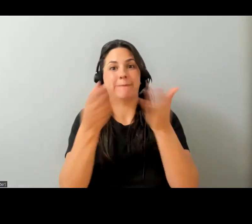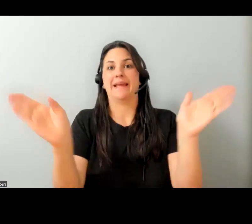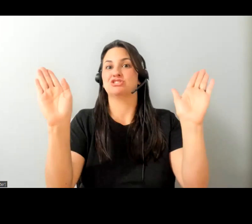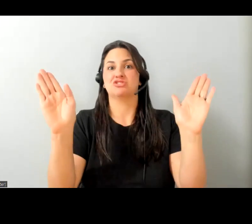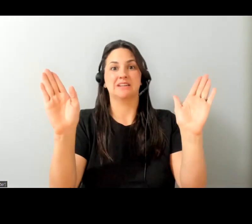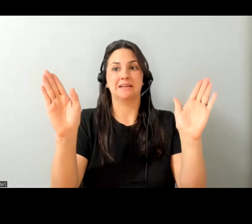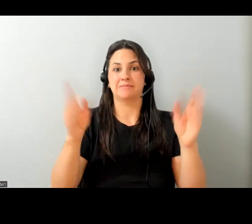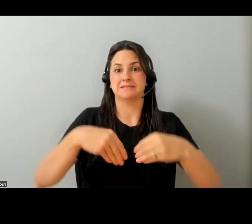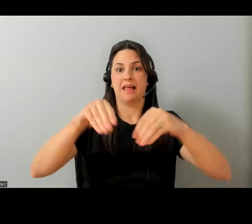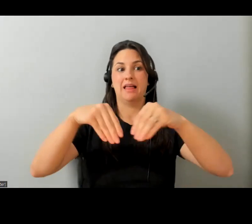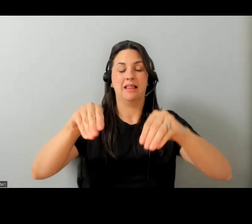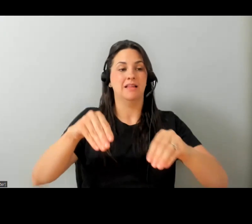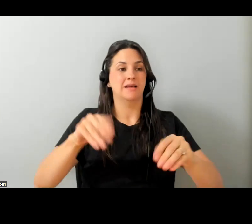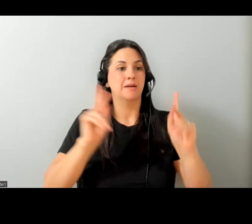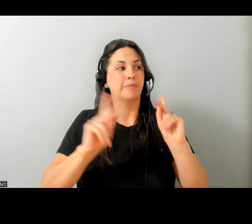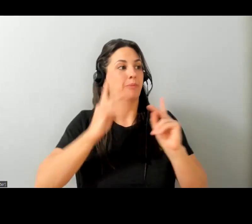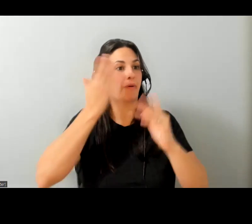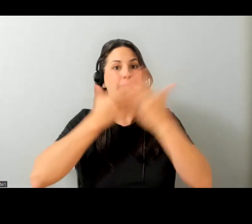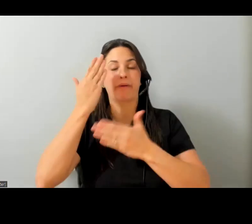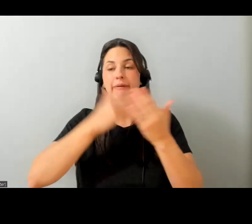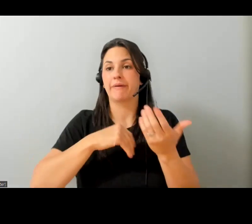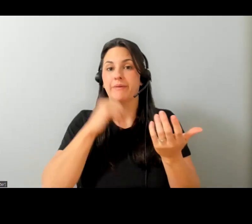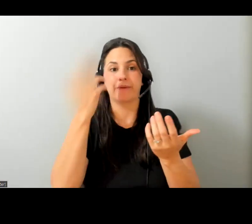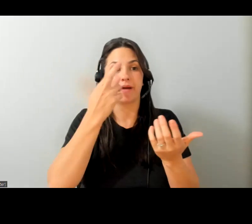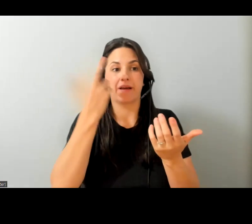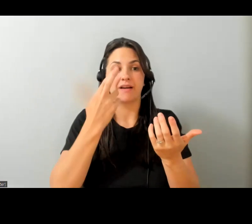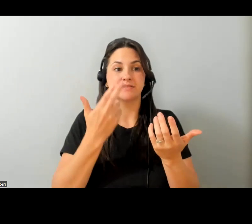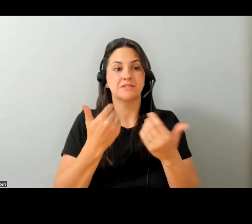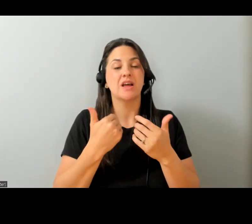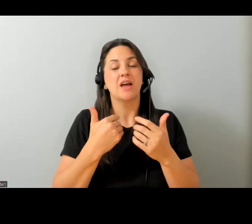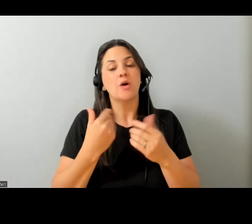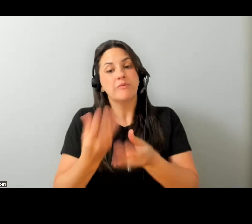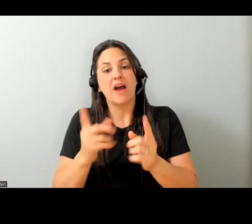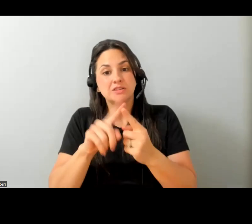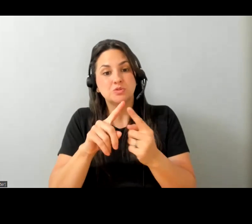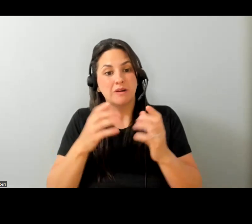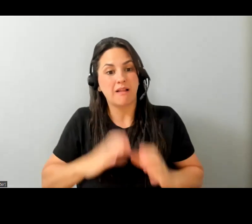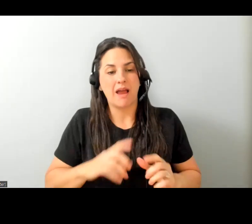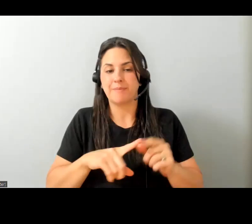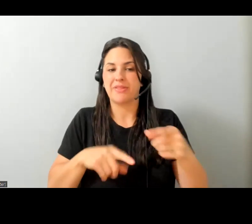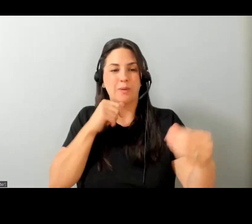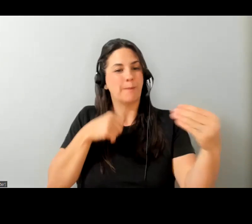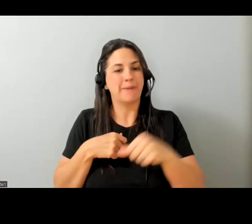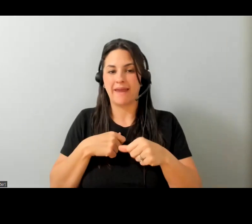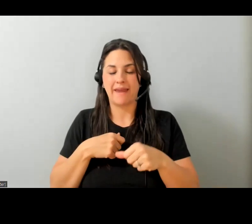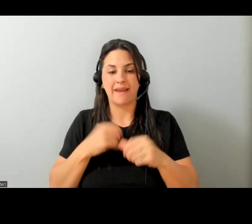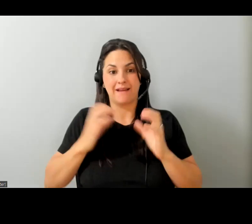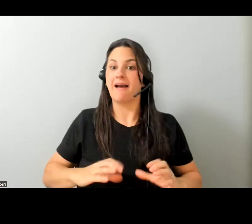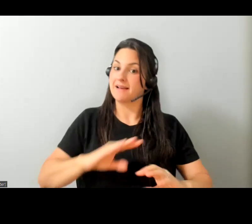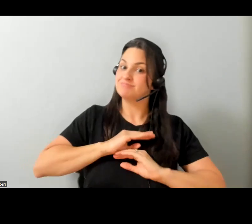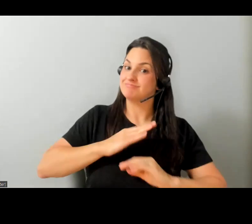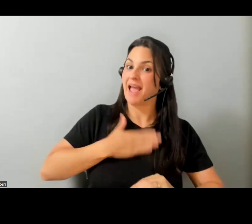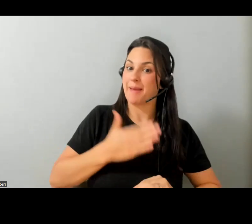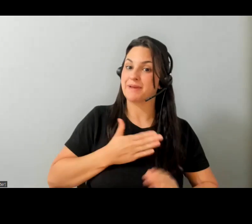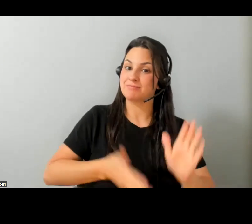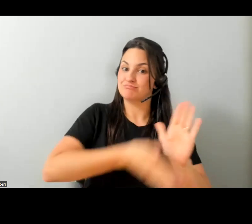these solutions are they kind of get they get provided to the clients we call them a client but they don't really pay for anything and the client's happy with it and it goes